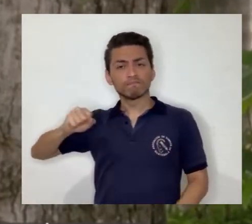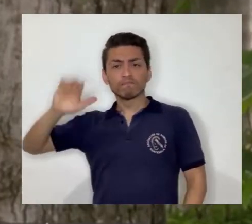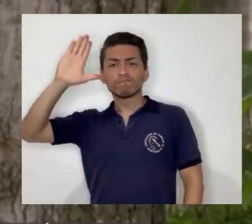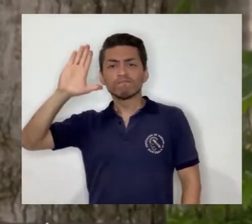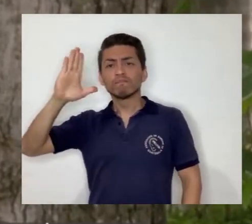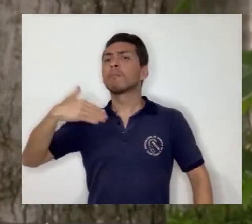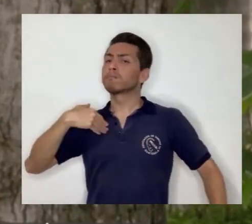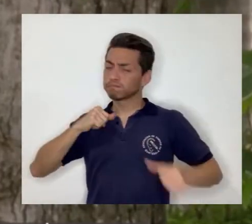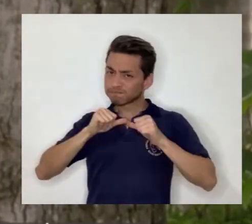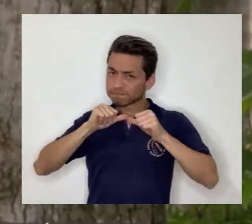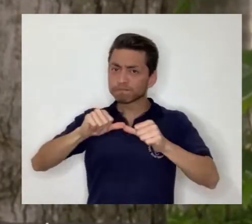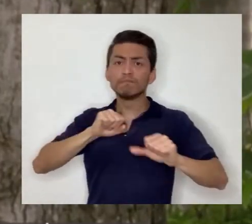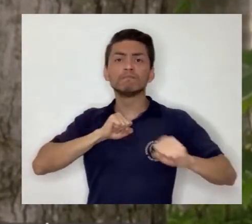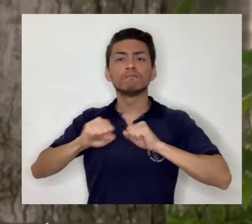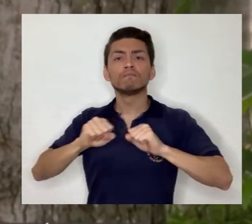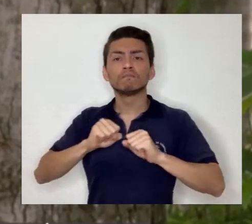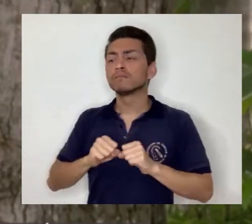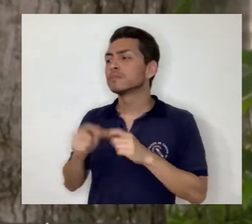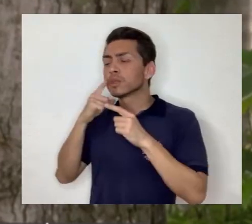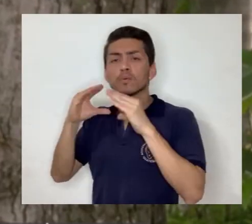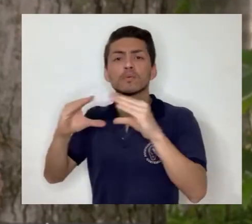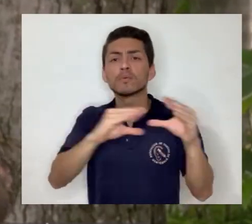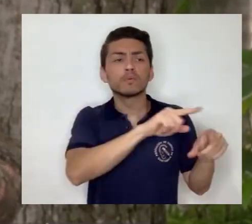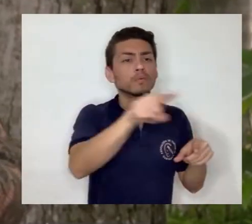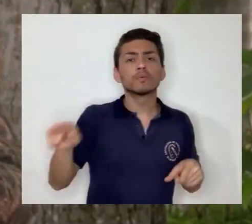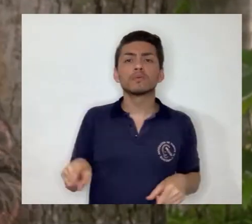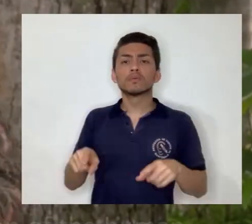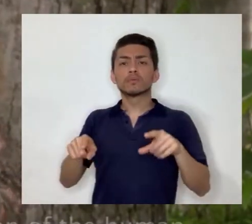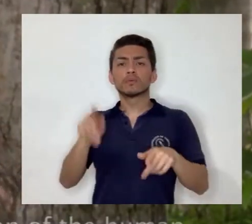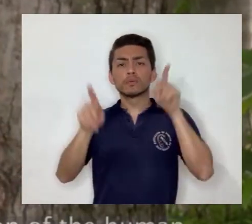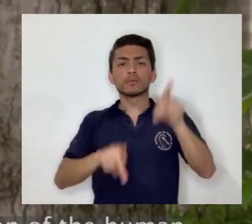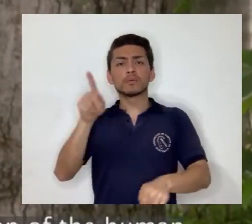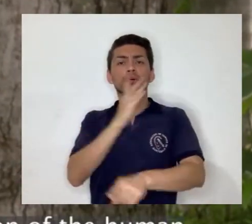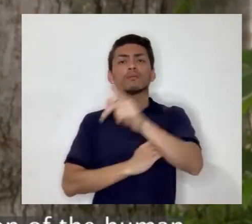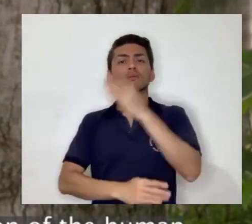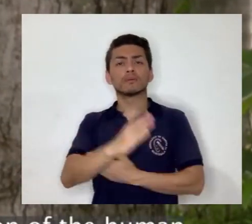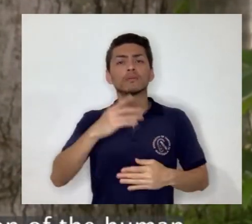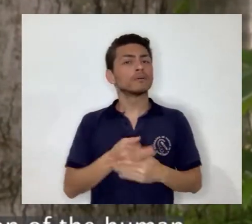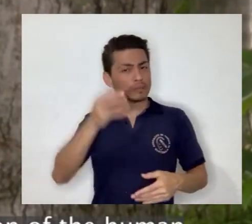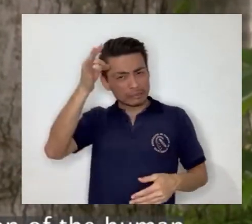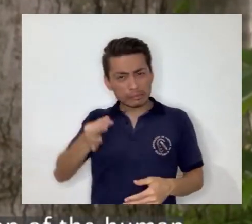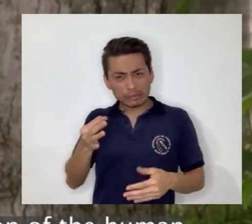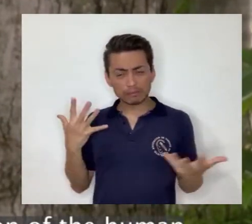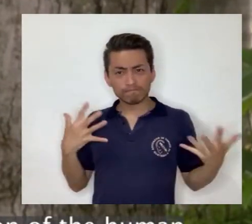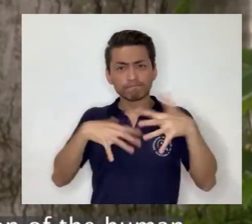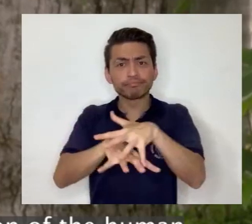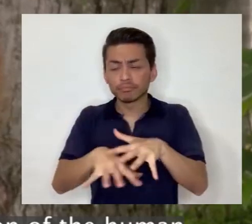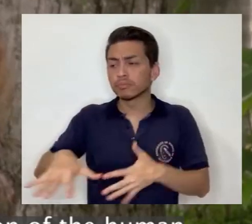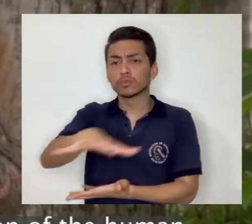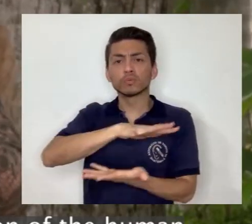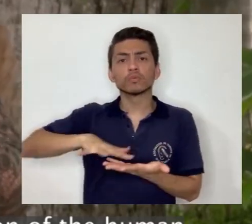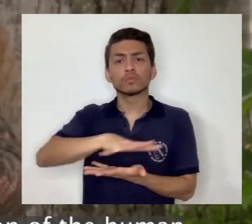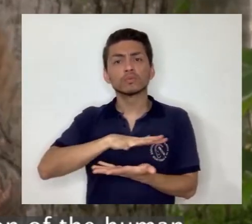Development Goals upon us, the crisis caused by COVID-19, it is necessary to commit to the